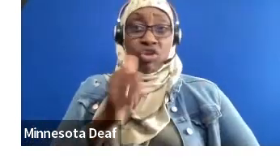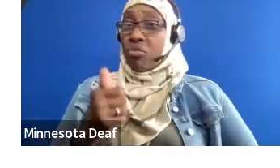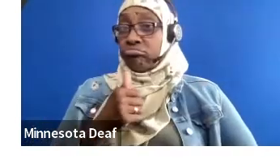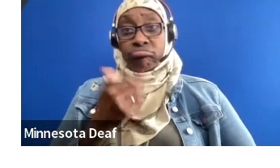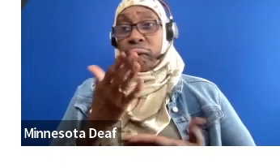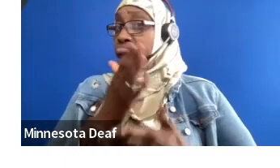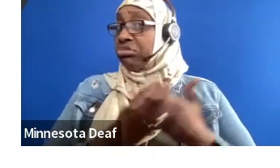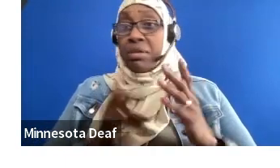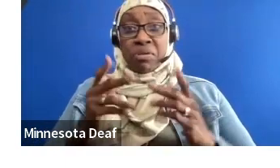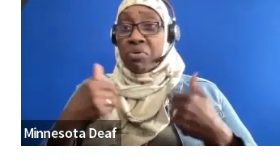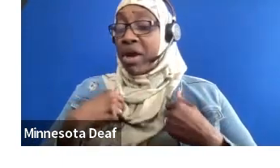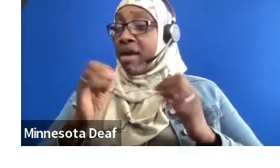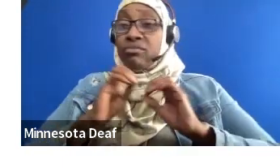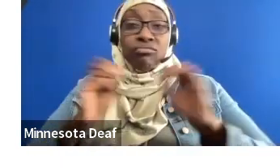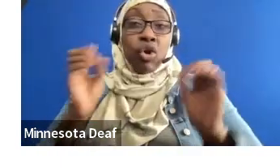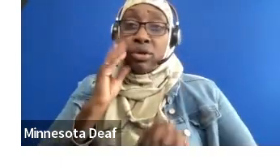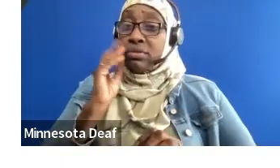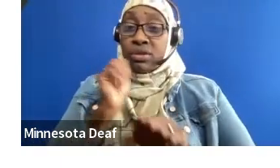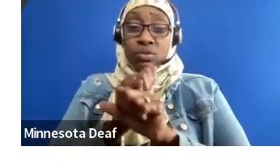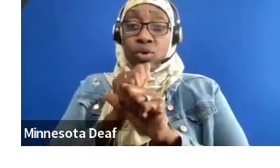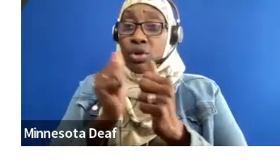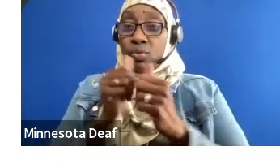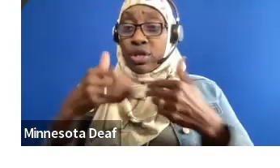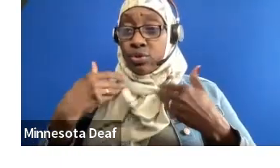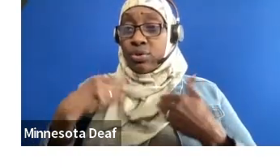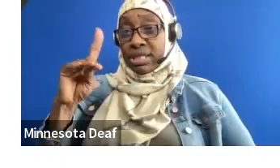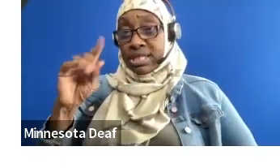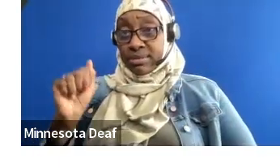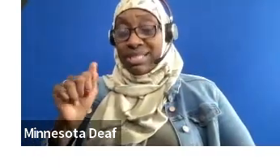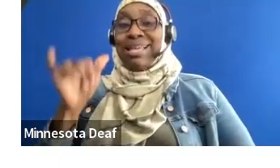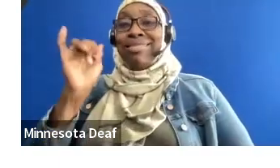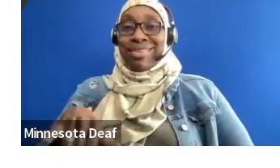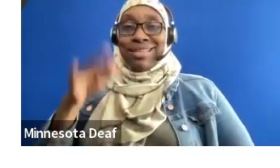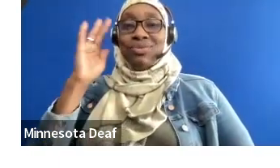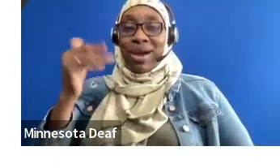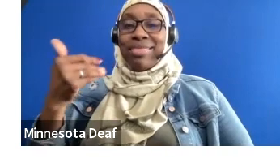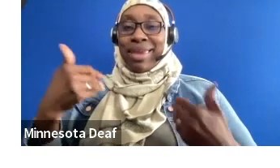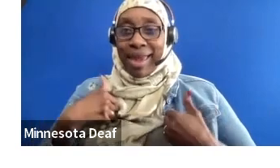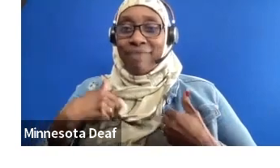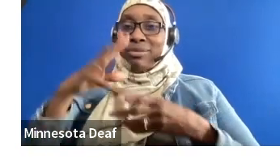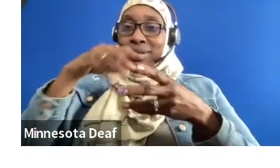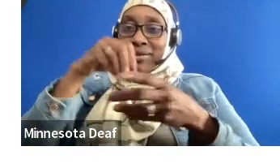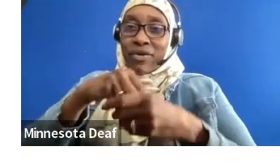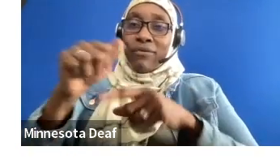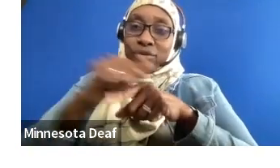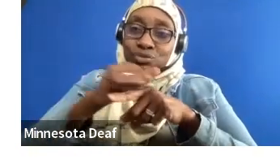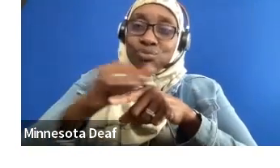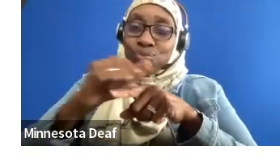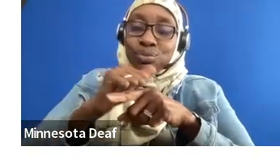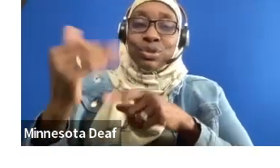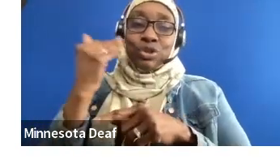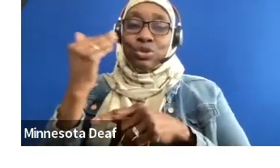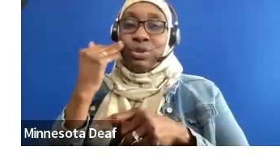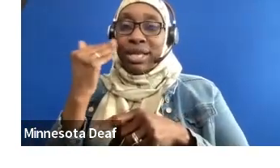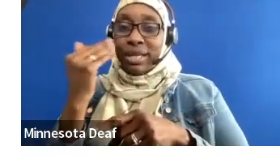working with any youth with disabilities. That's why they undergo that to our training to make sure that they know the foundations, healthy boundary settings, understanding what